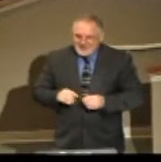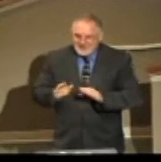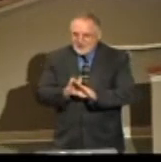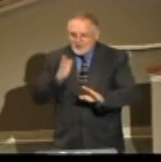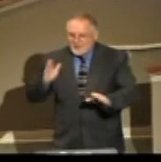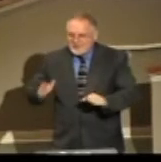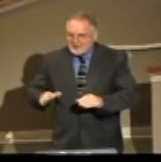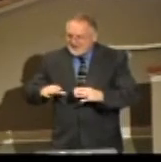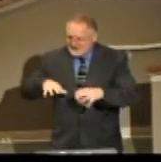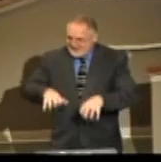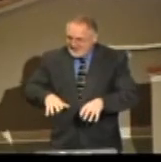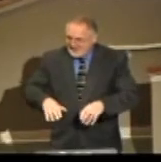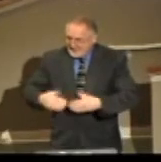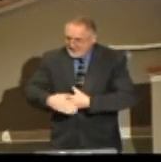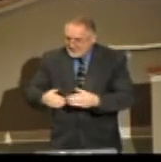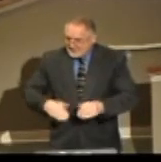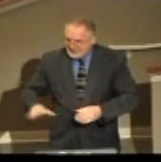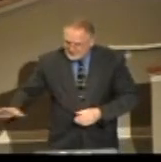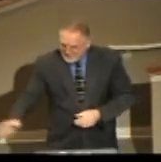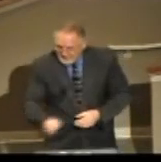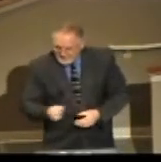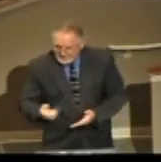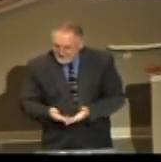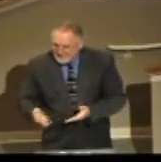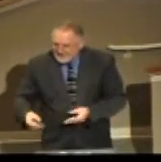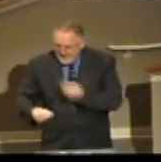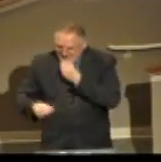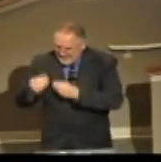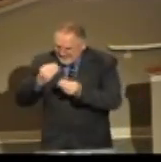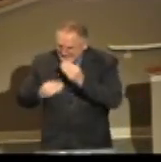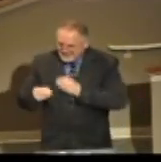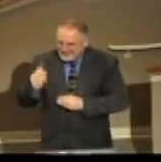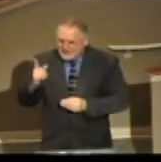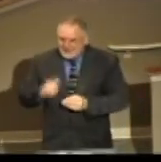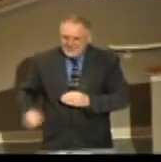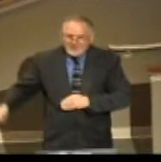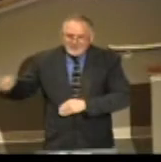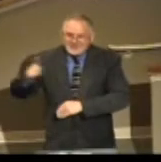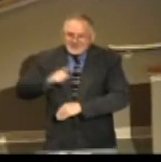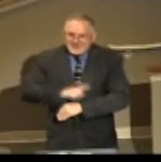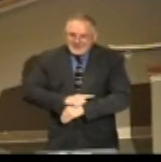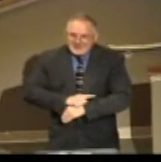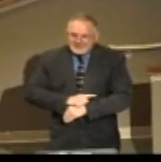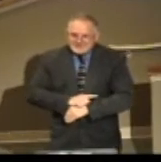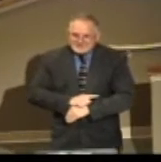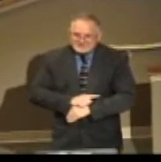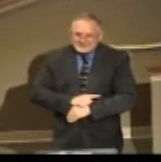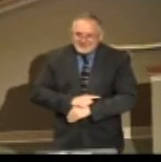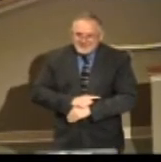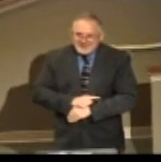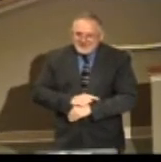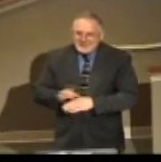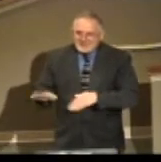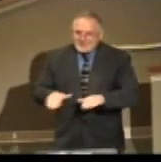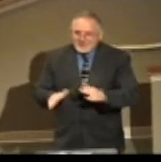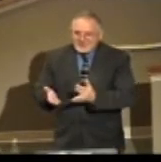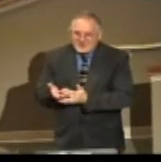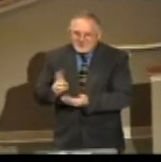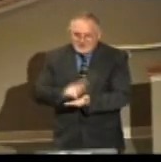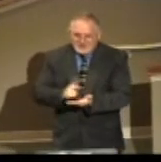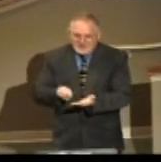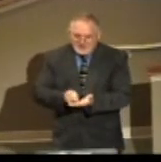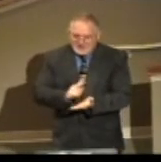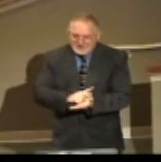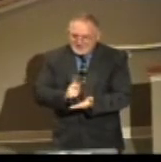grabbing something that was in there and eating it. Well, one day I was walking through, I'll remember this as long as I live, that she had